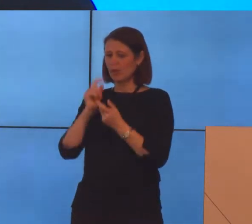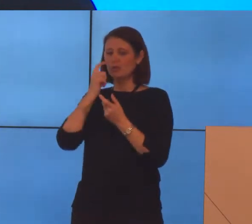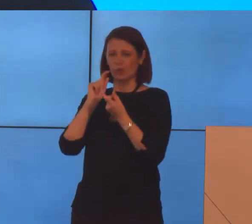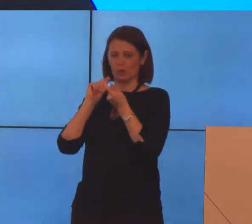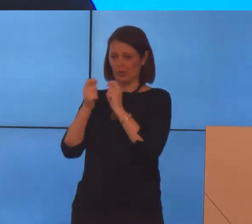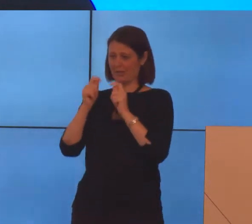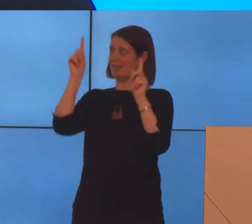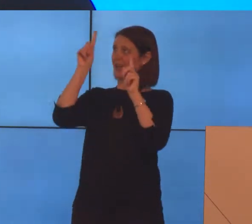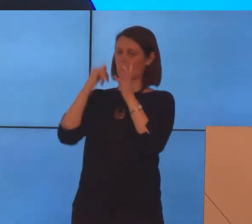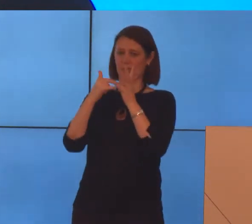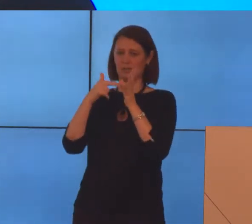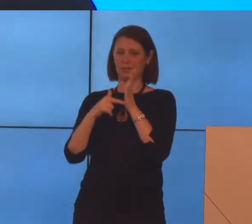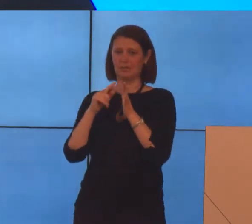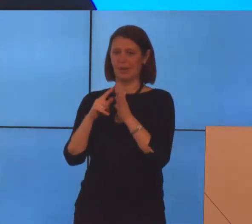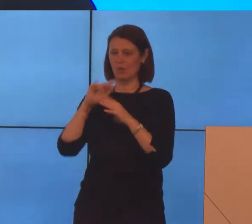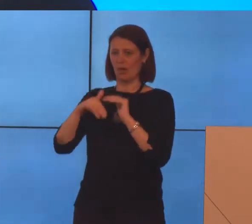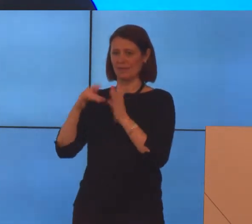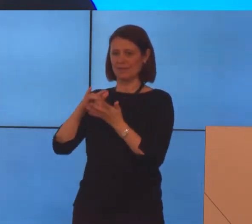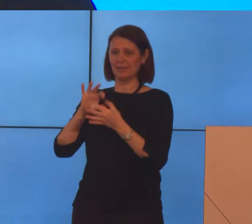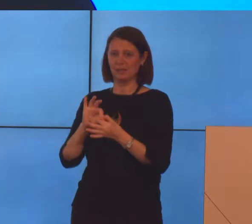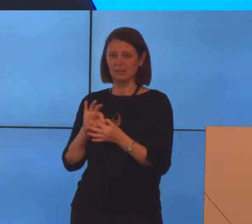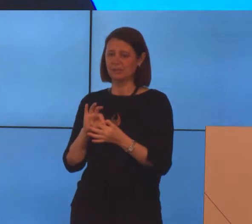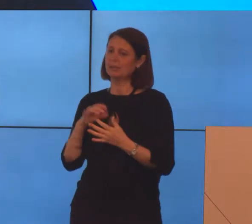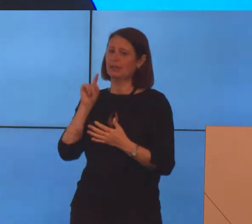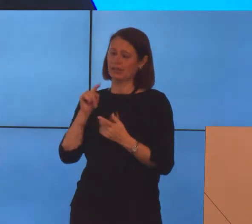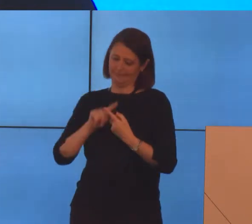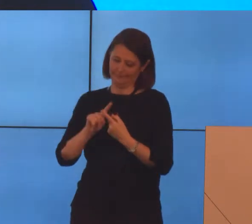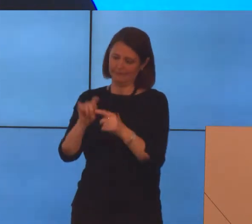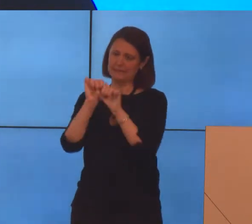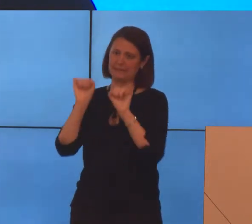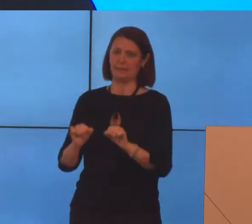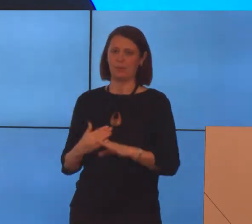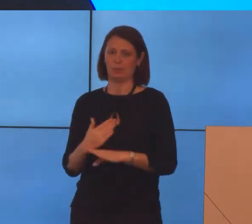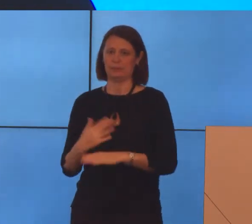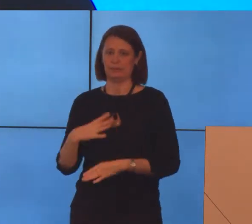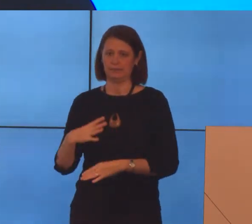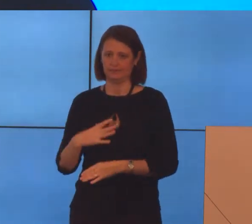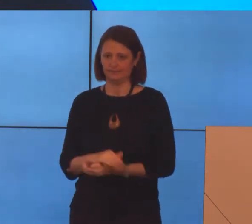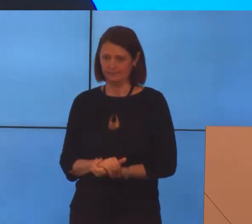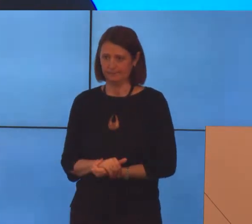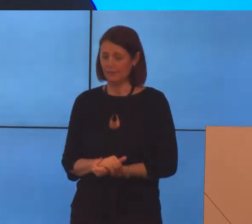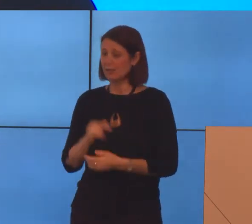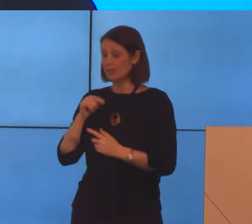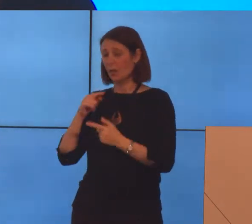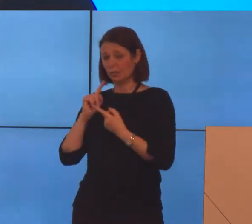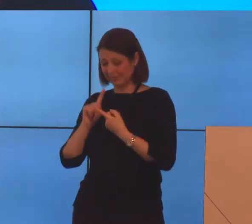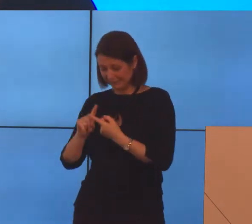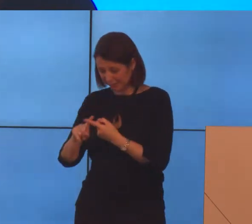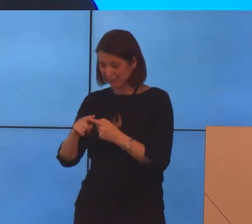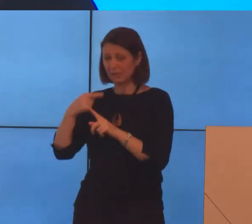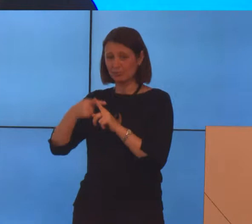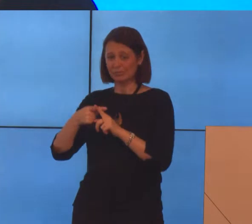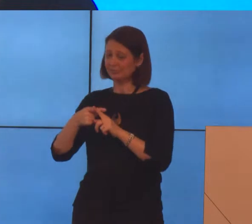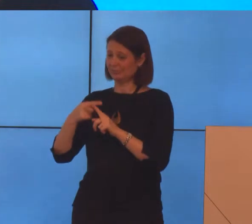Centrelink requires ongoing systemic work. And we certainly have and will continue to participate